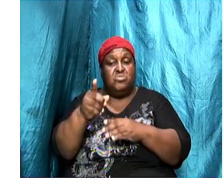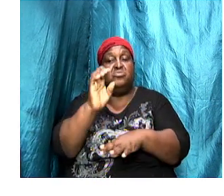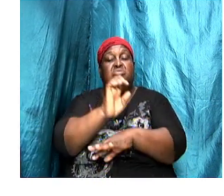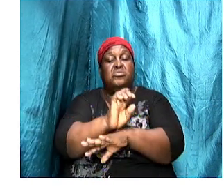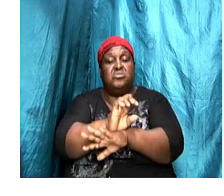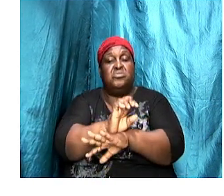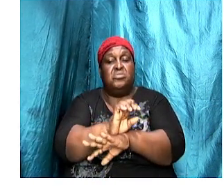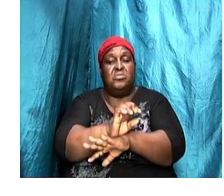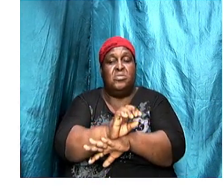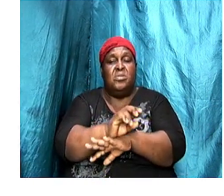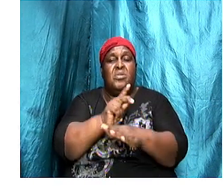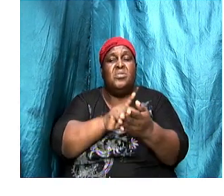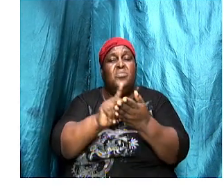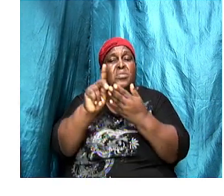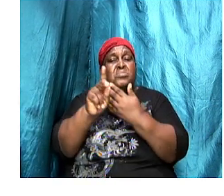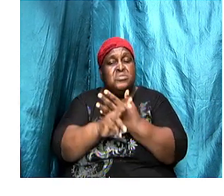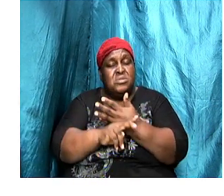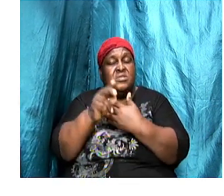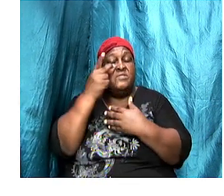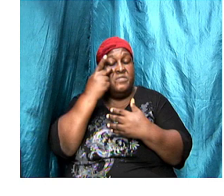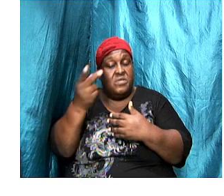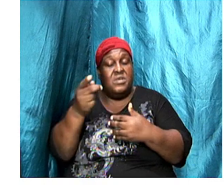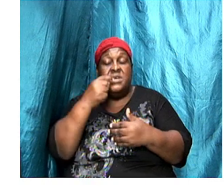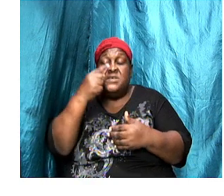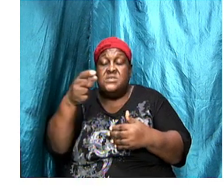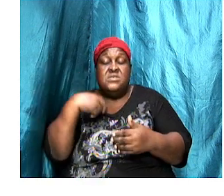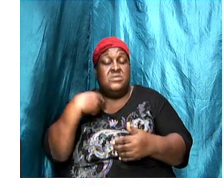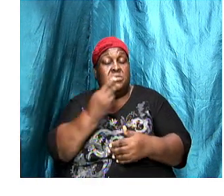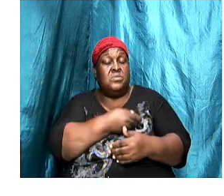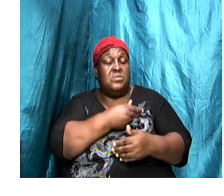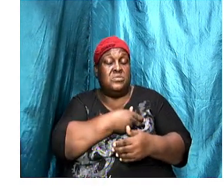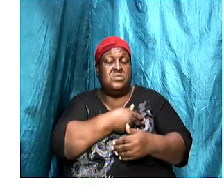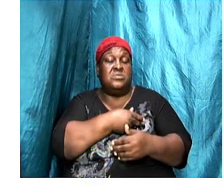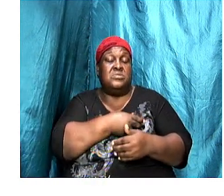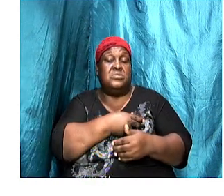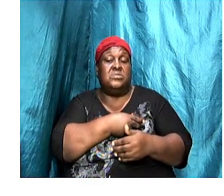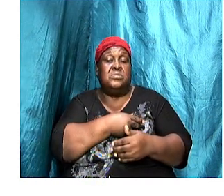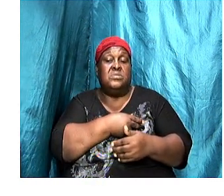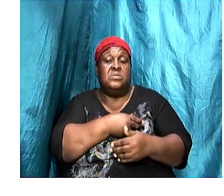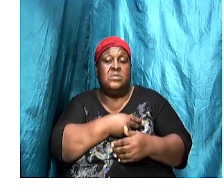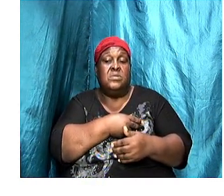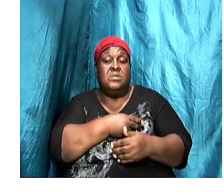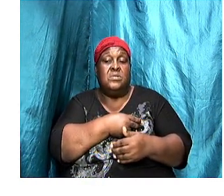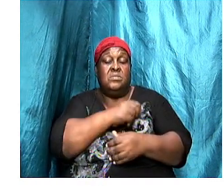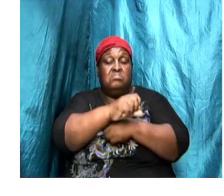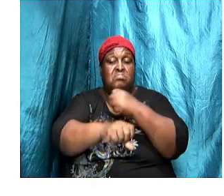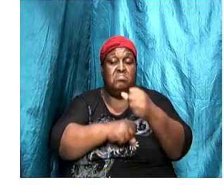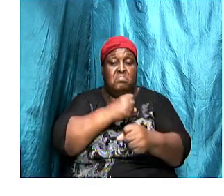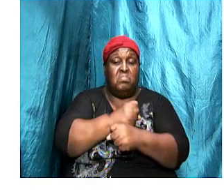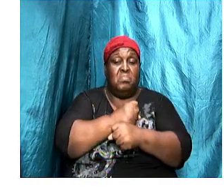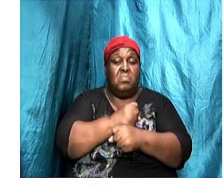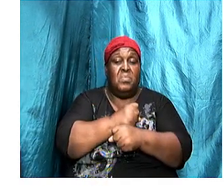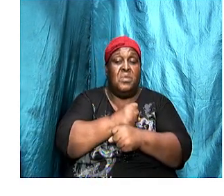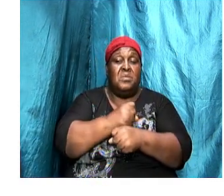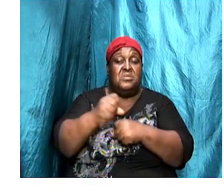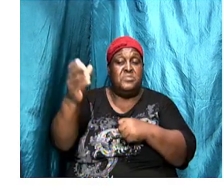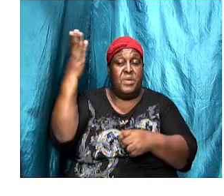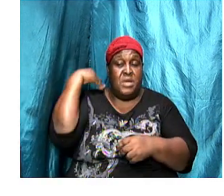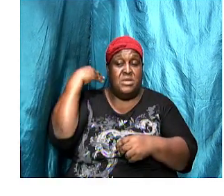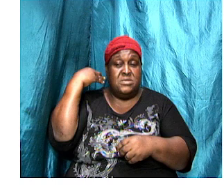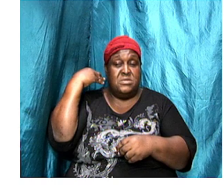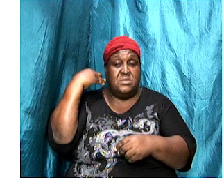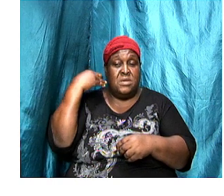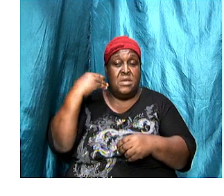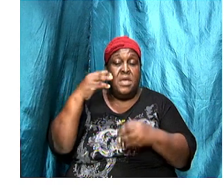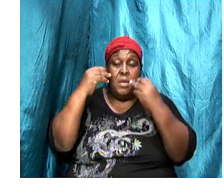The representative view is saying to us that the years would have passed, but